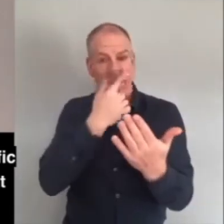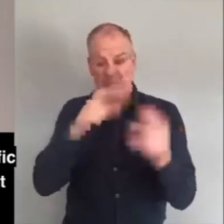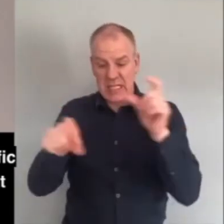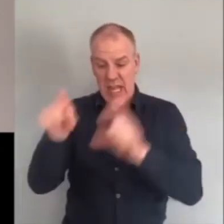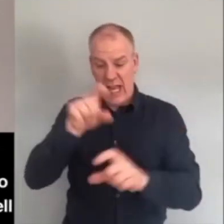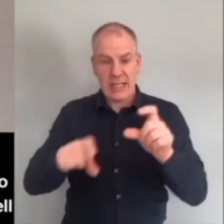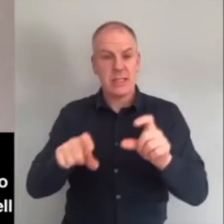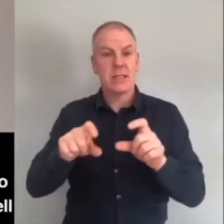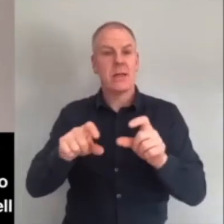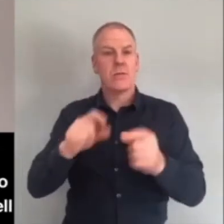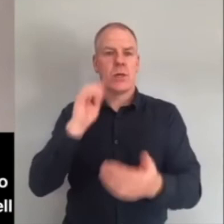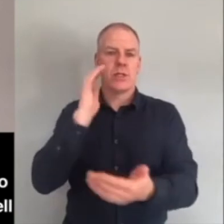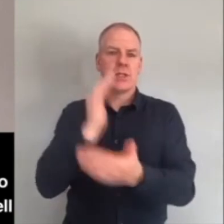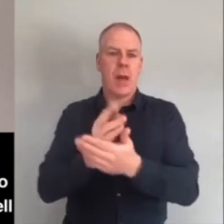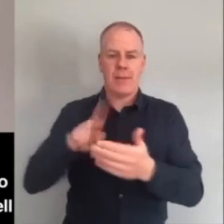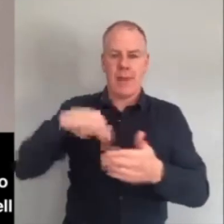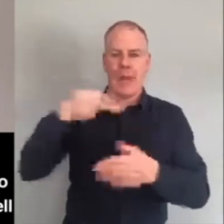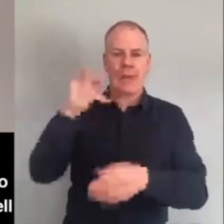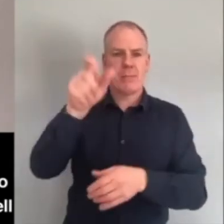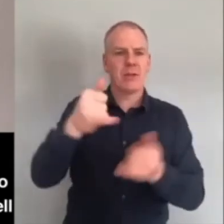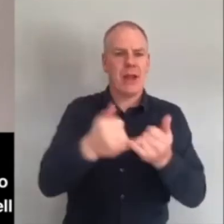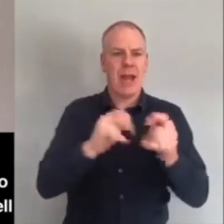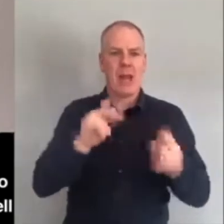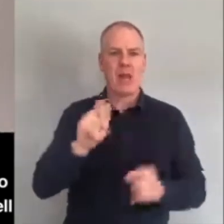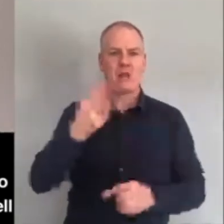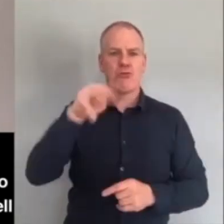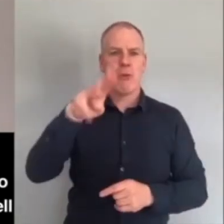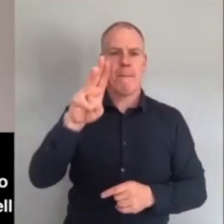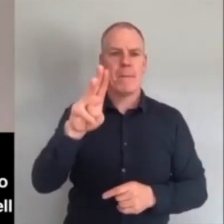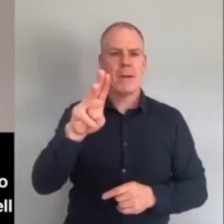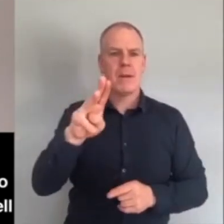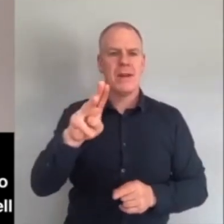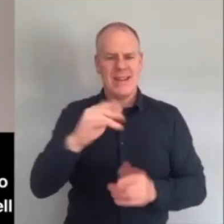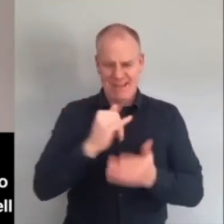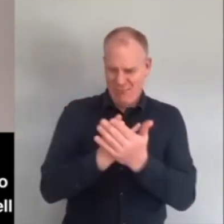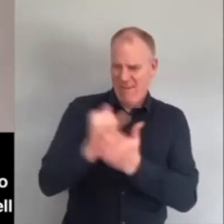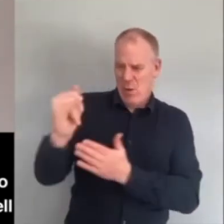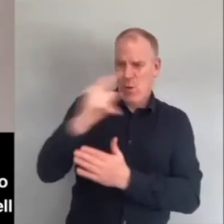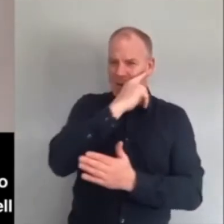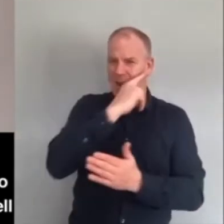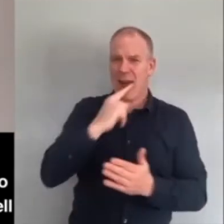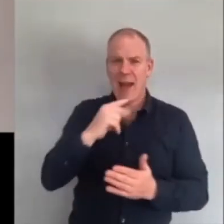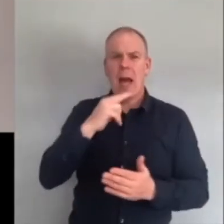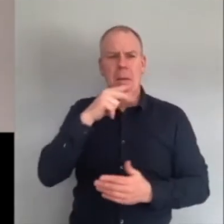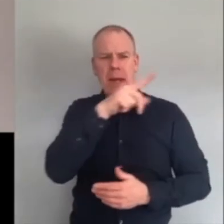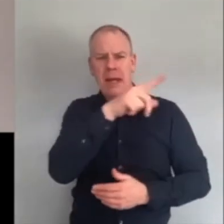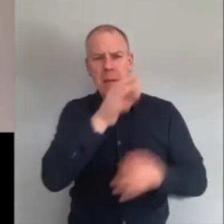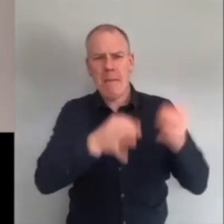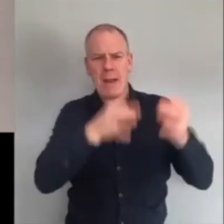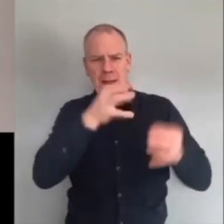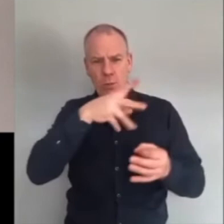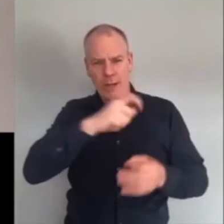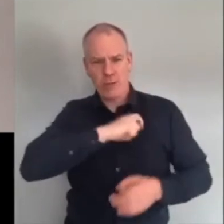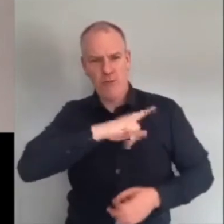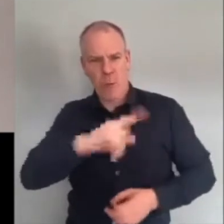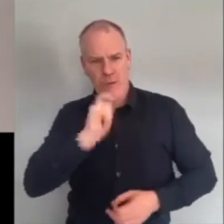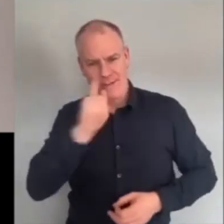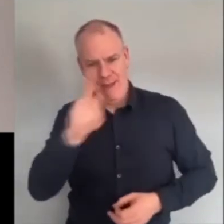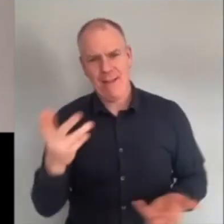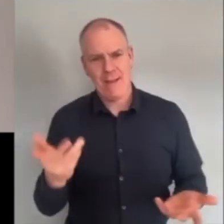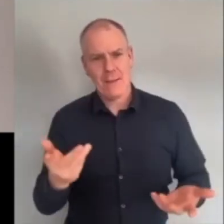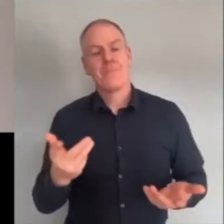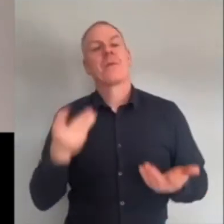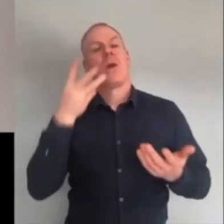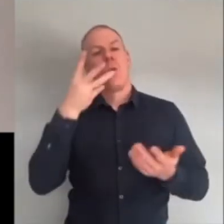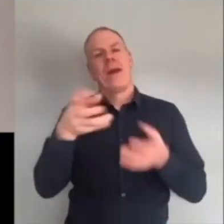Trump, because if journalists deny airtime to lies, it will incentivize politicians to tell the truth. And that could